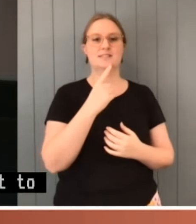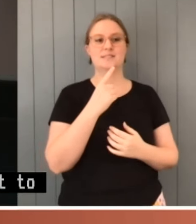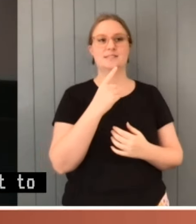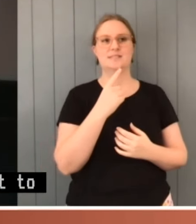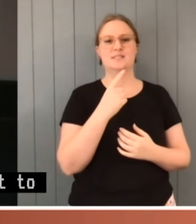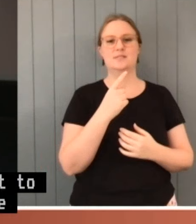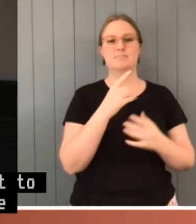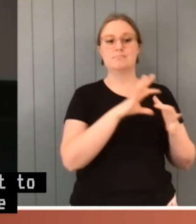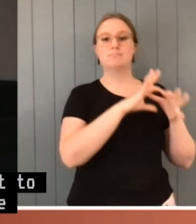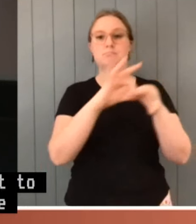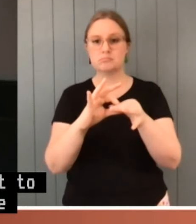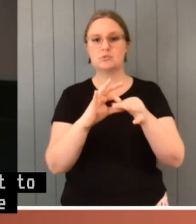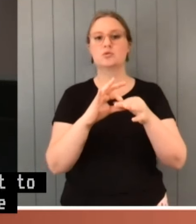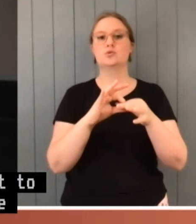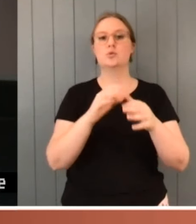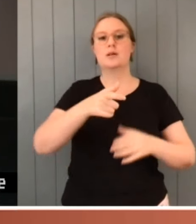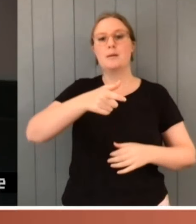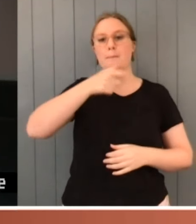jurisprudence developed under that.